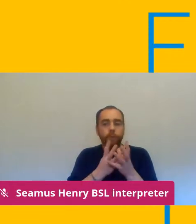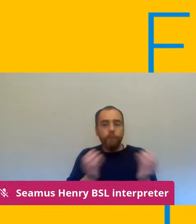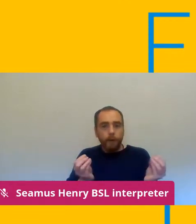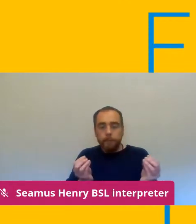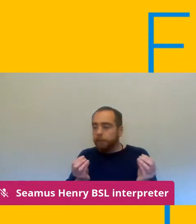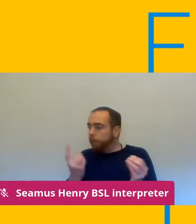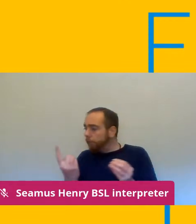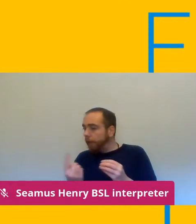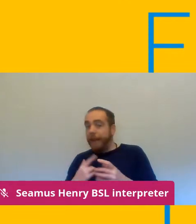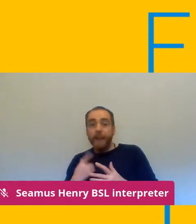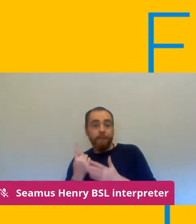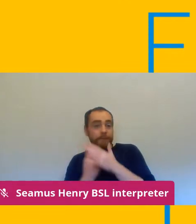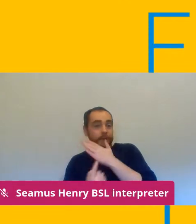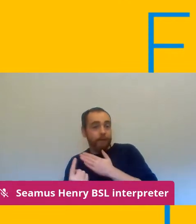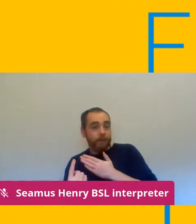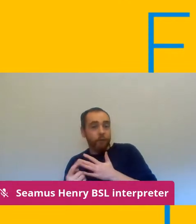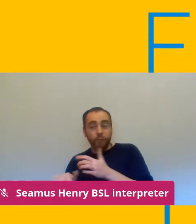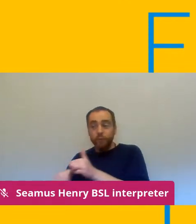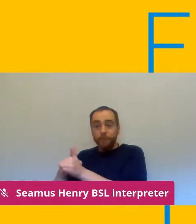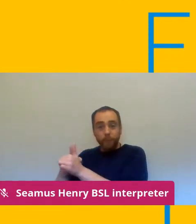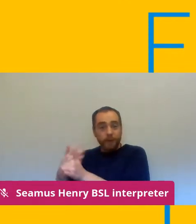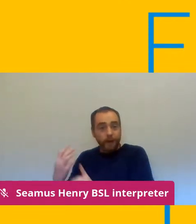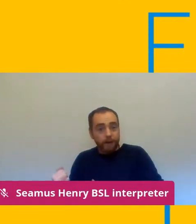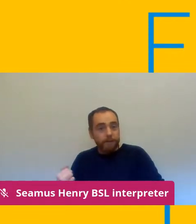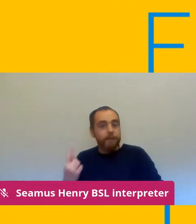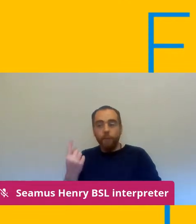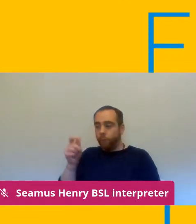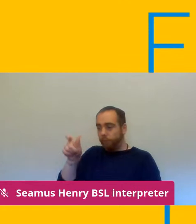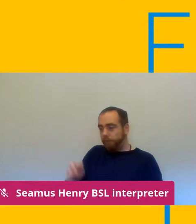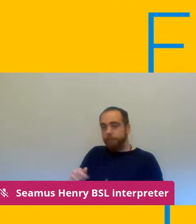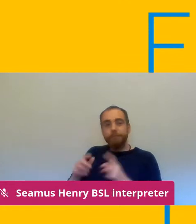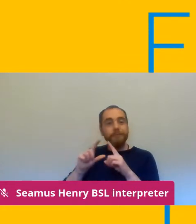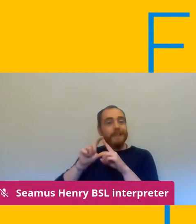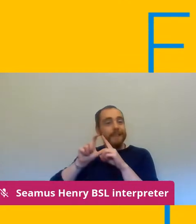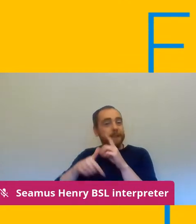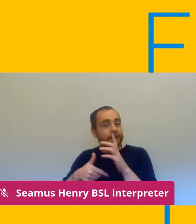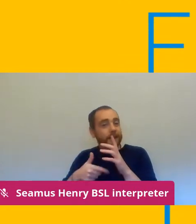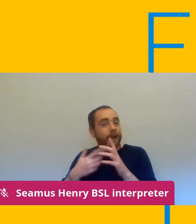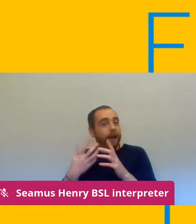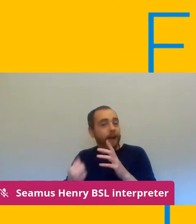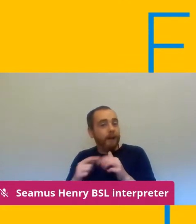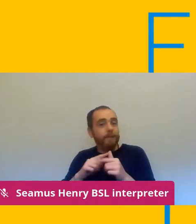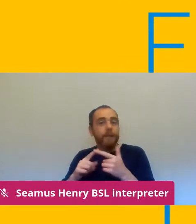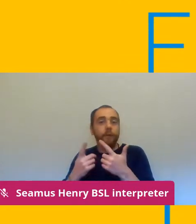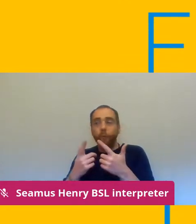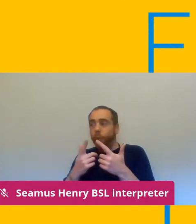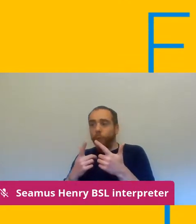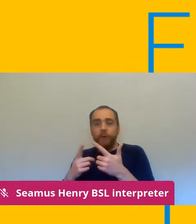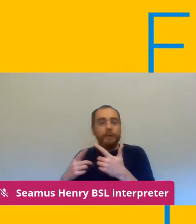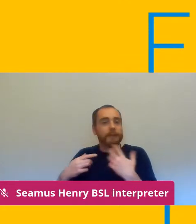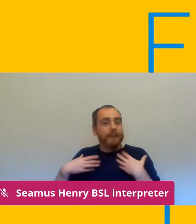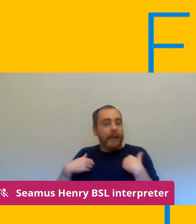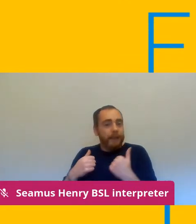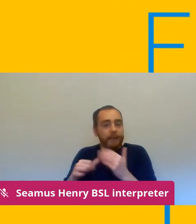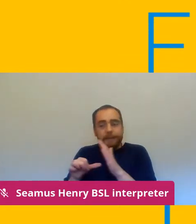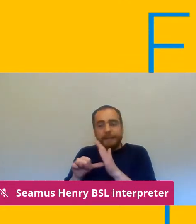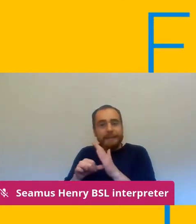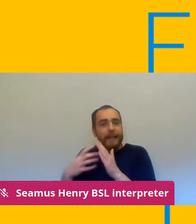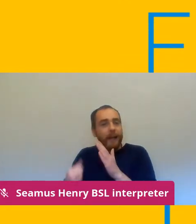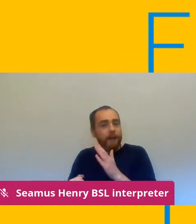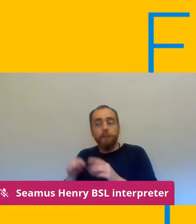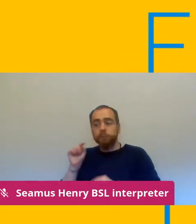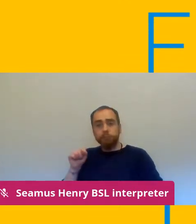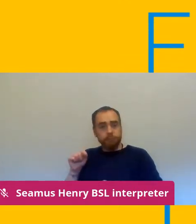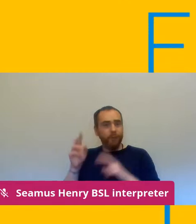in place and do they have any disabilities or conditions that may impact negatively these are the kind of questions that are really important